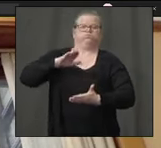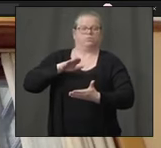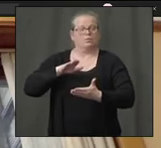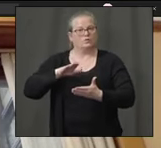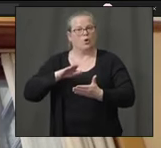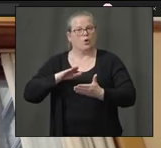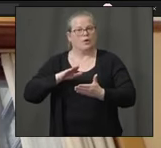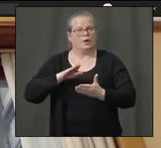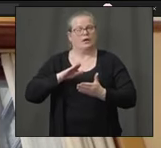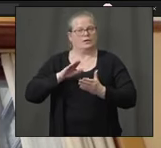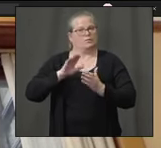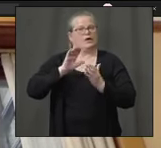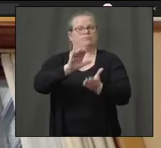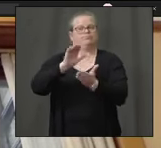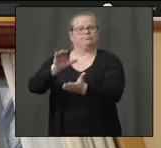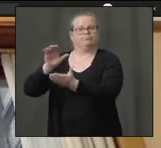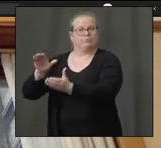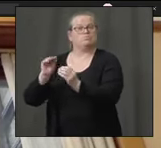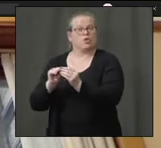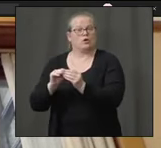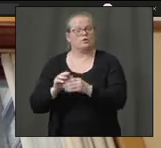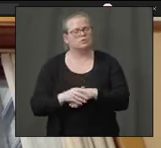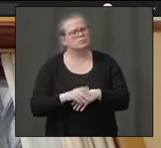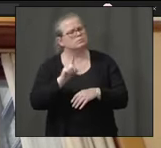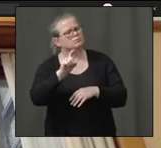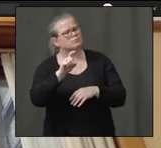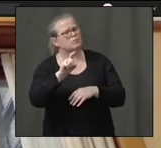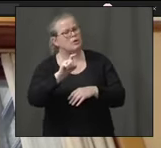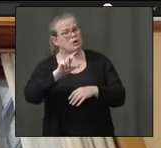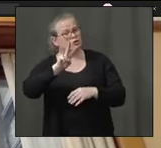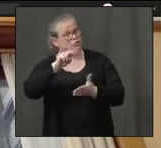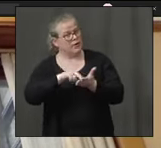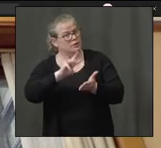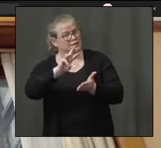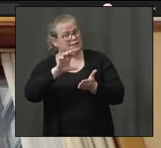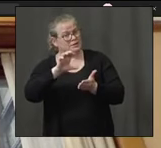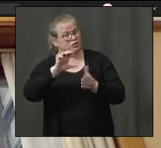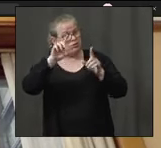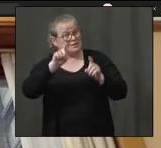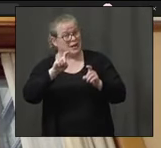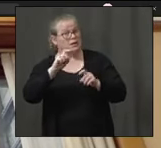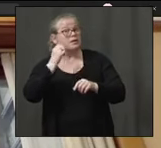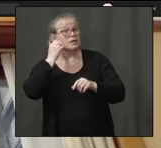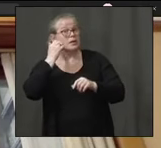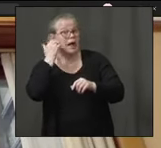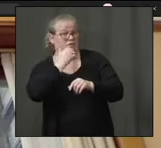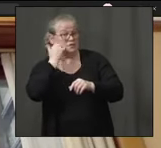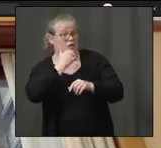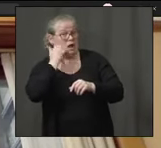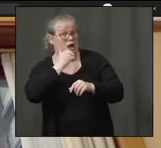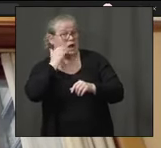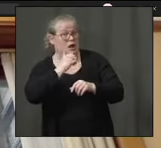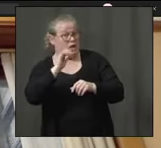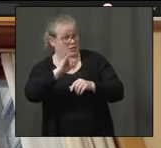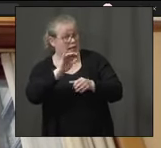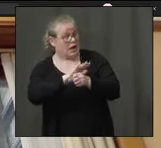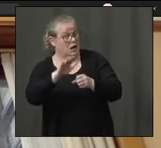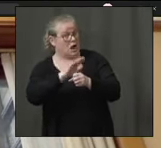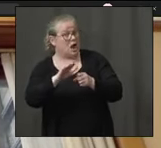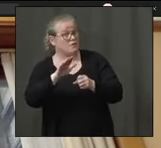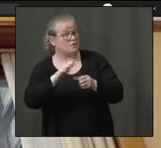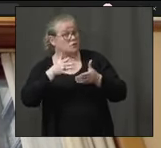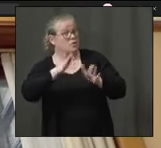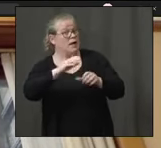now. And is 2,600 tests per day, is that enough to come to a decision by May 20th?